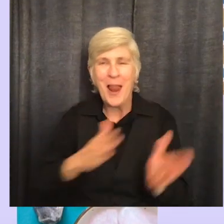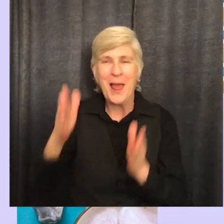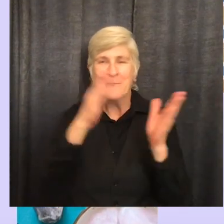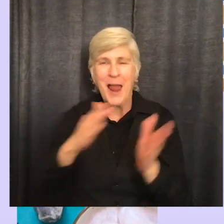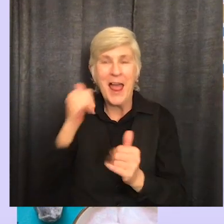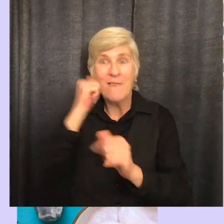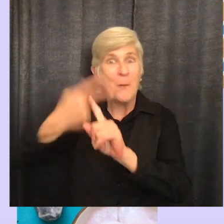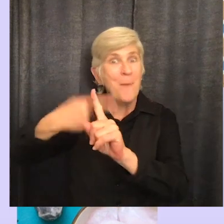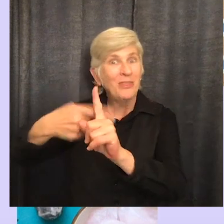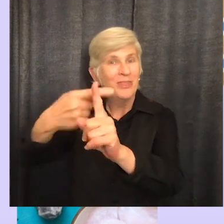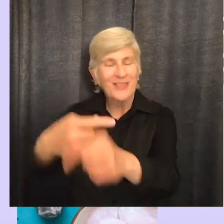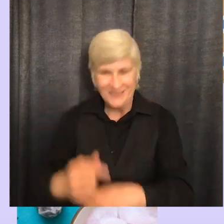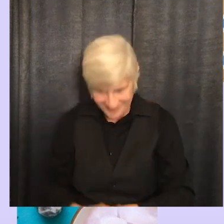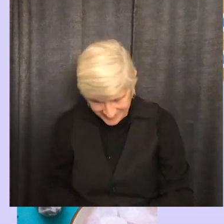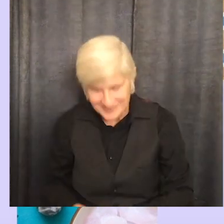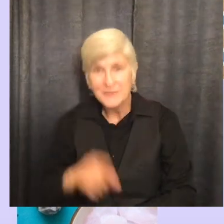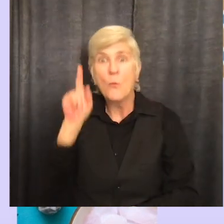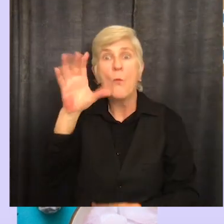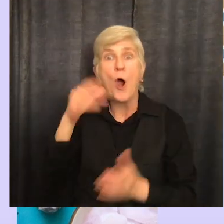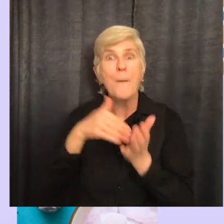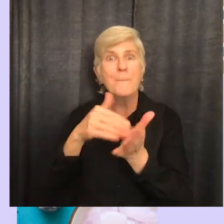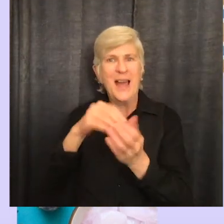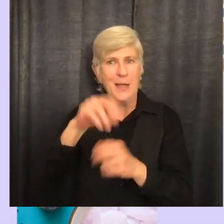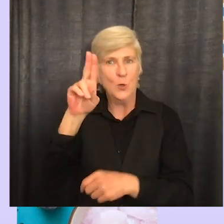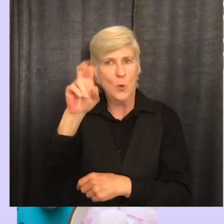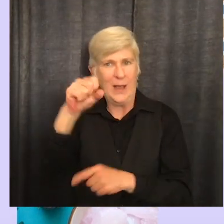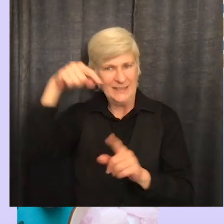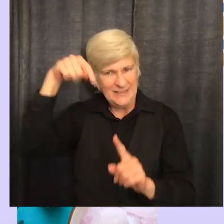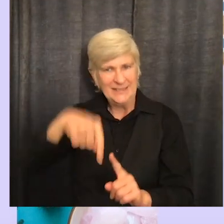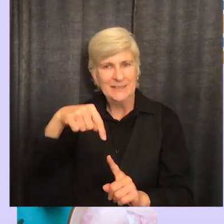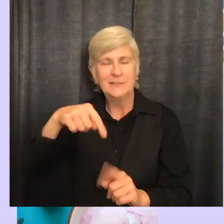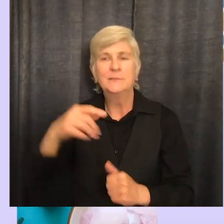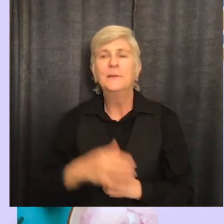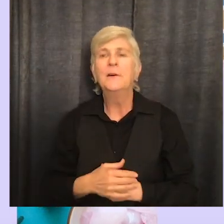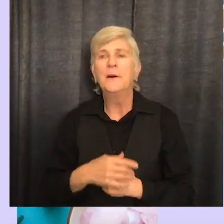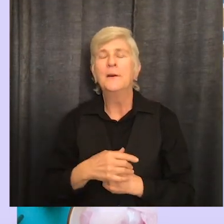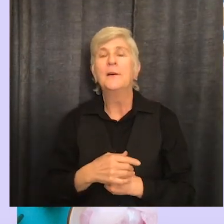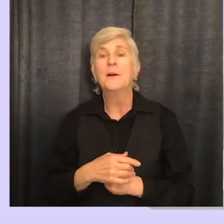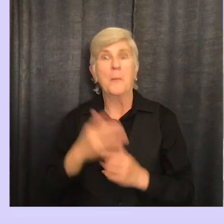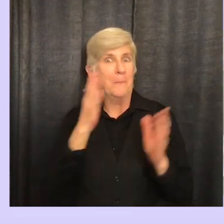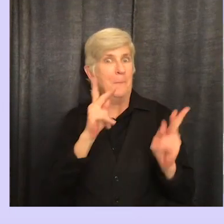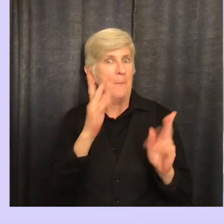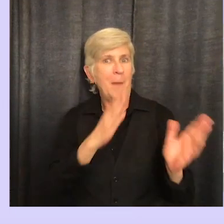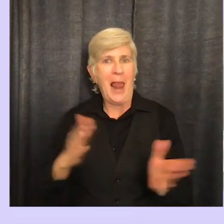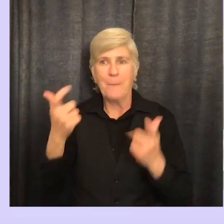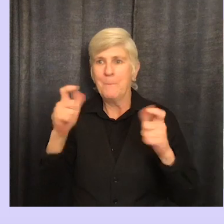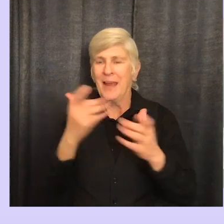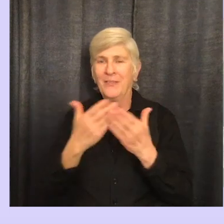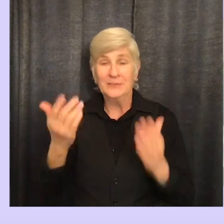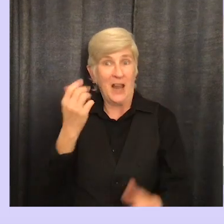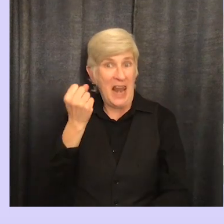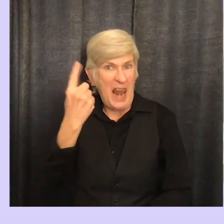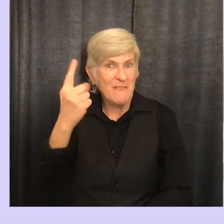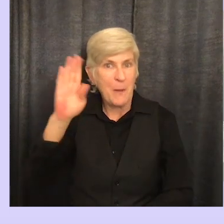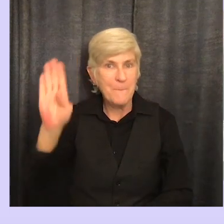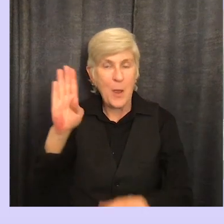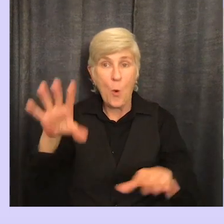plan every single month. A hundred million in the US alone. They're planning big stuff. People saved 11